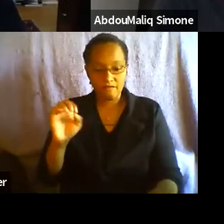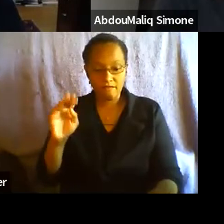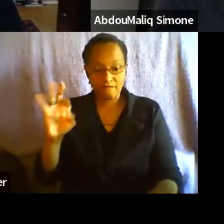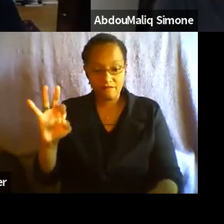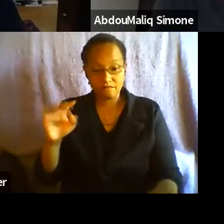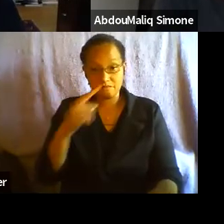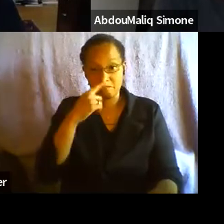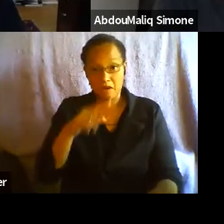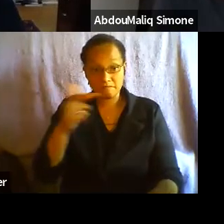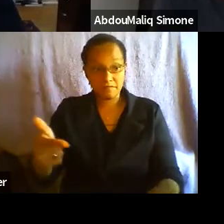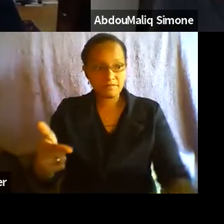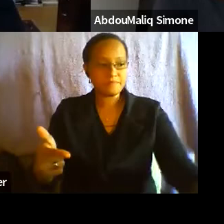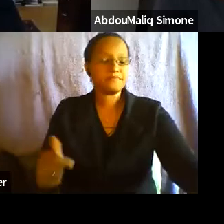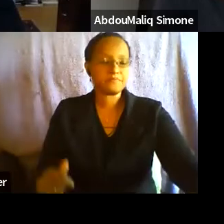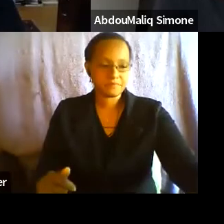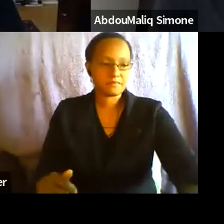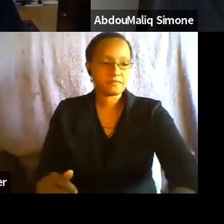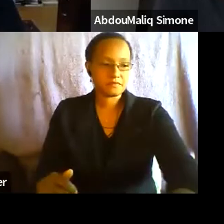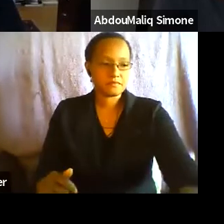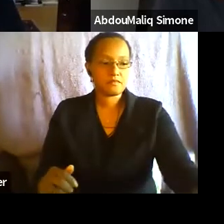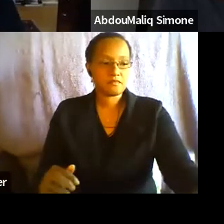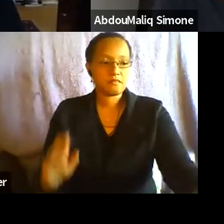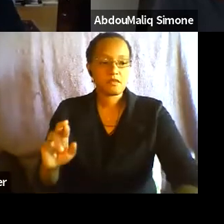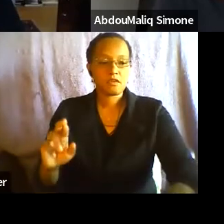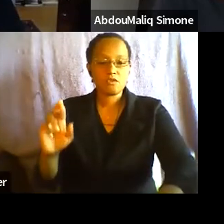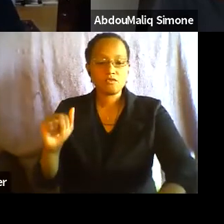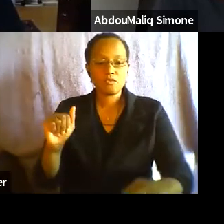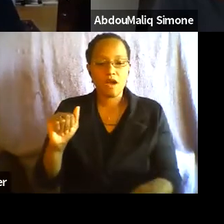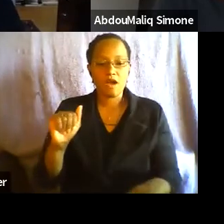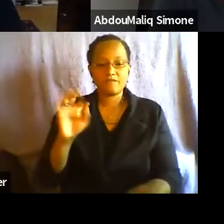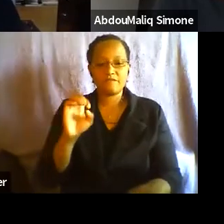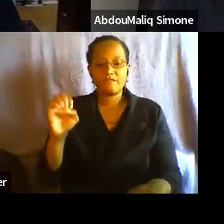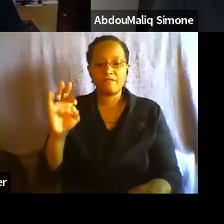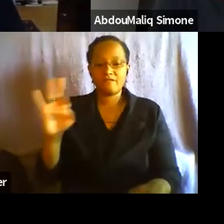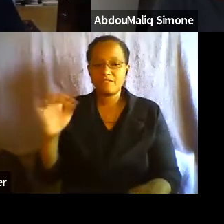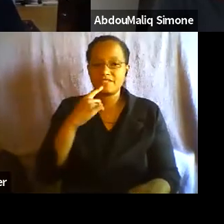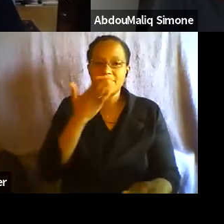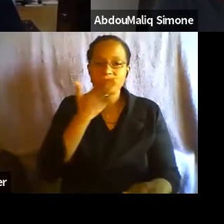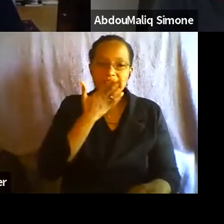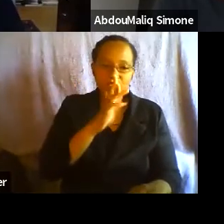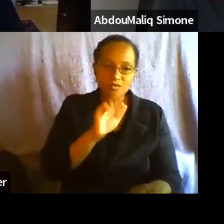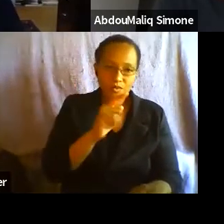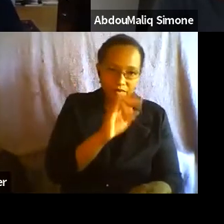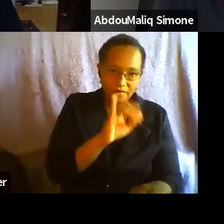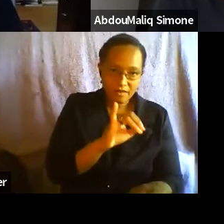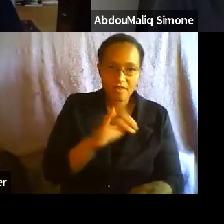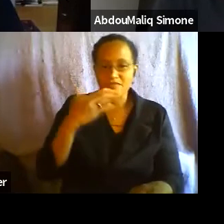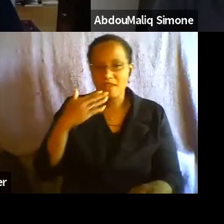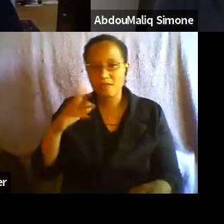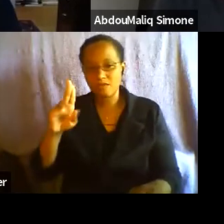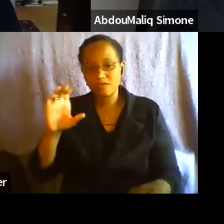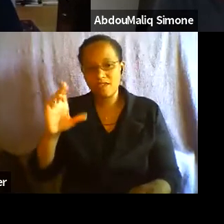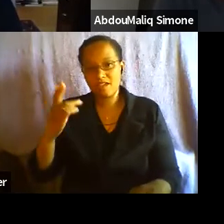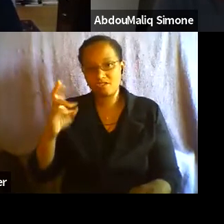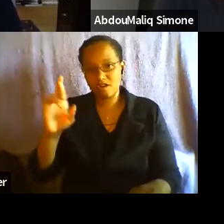UCHRI, for having us and having this conversation. I know it was a little bit like herding cats to get us all on one date together.